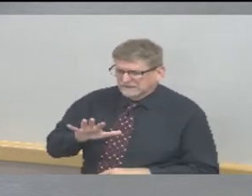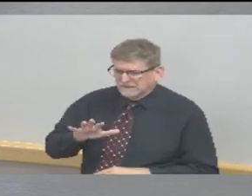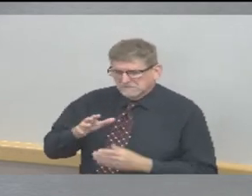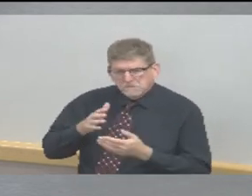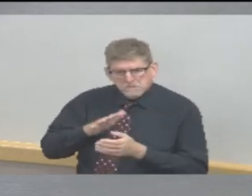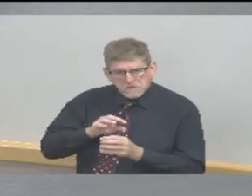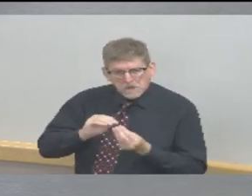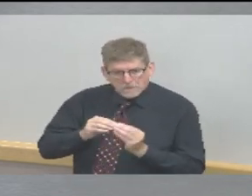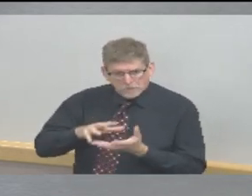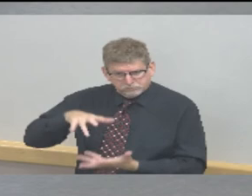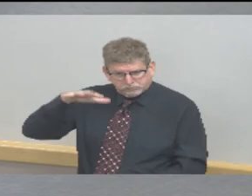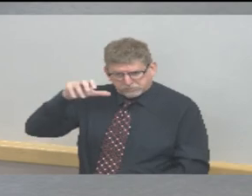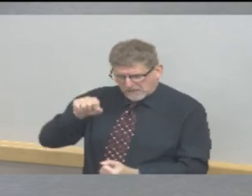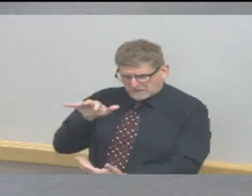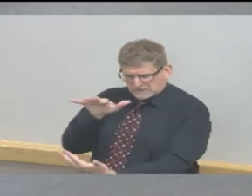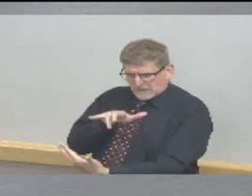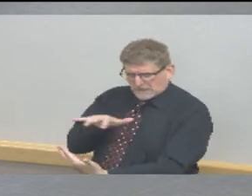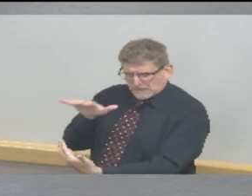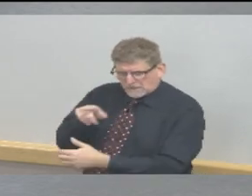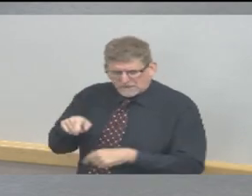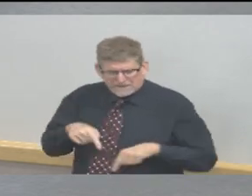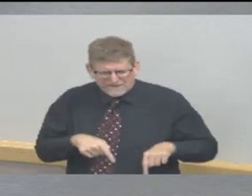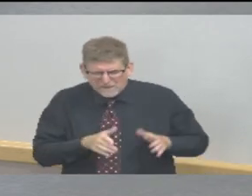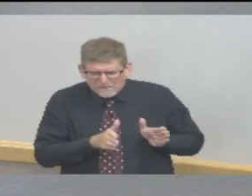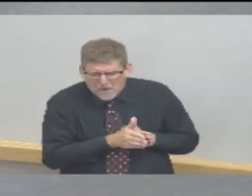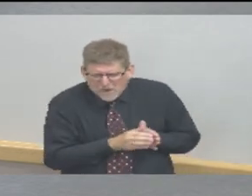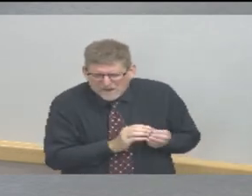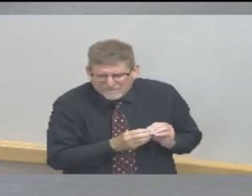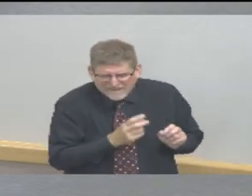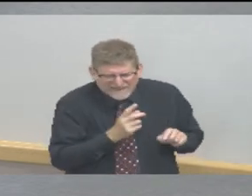our colleagues' facility across town.